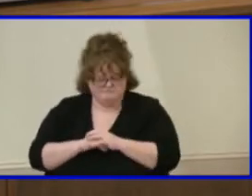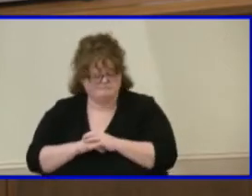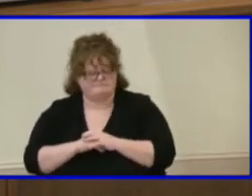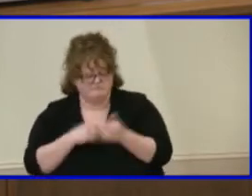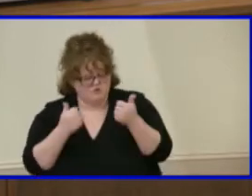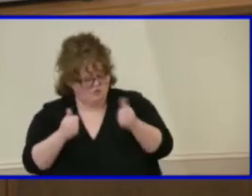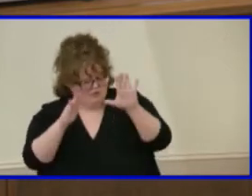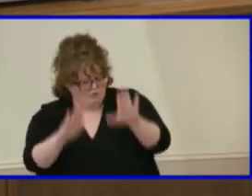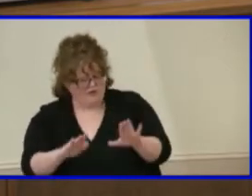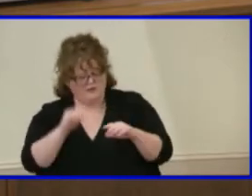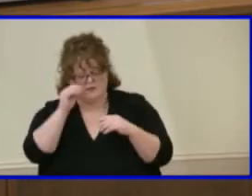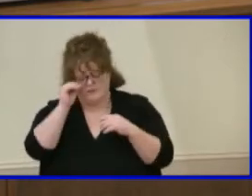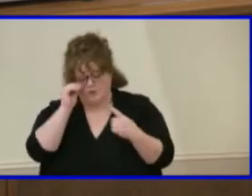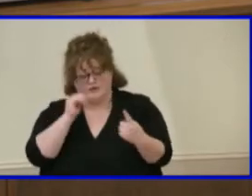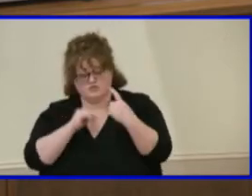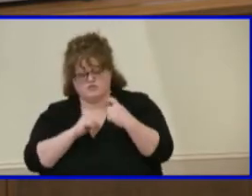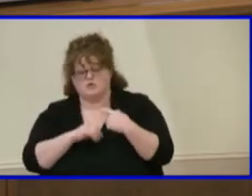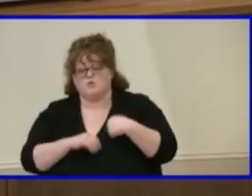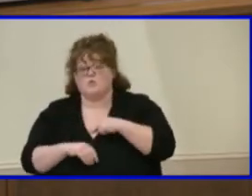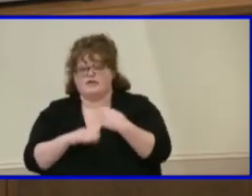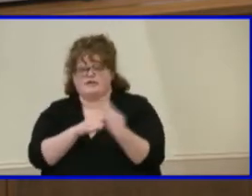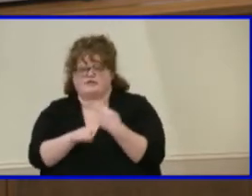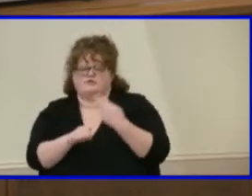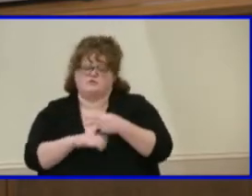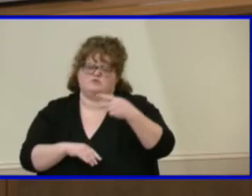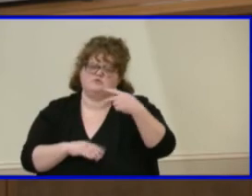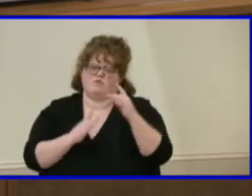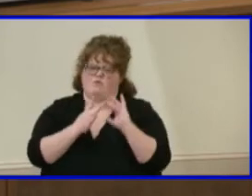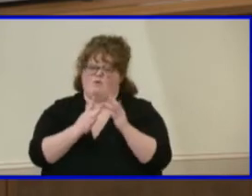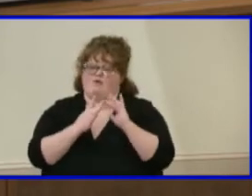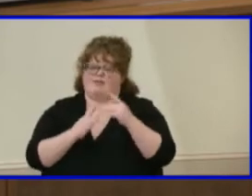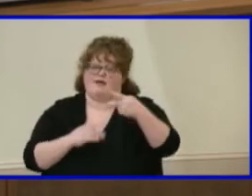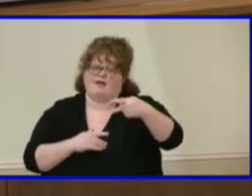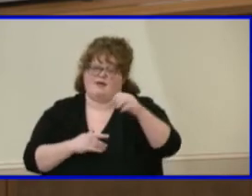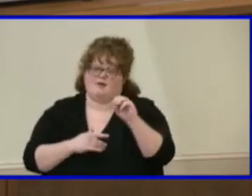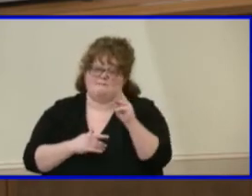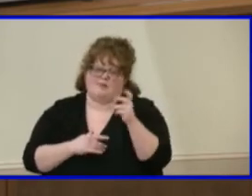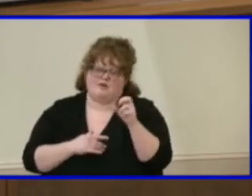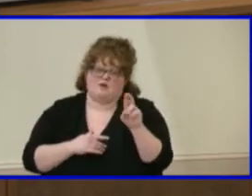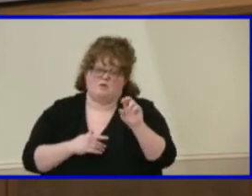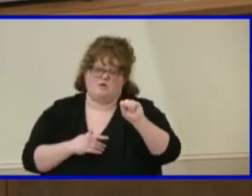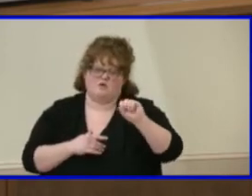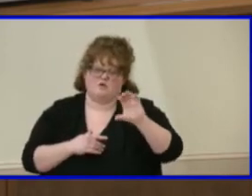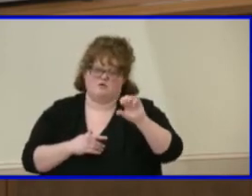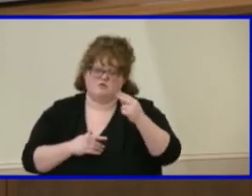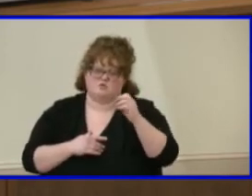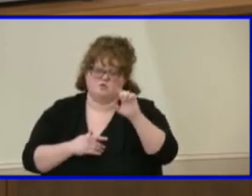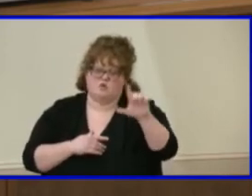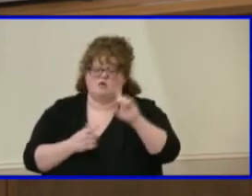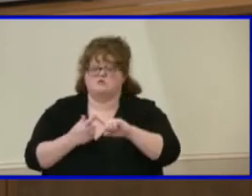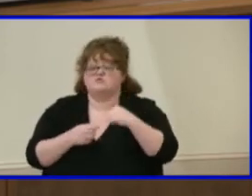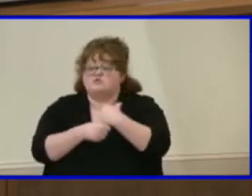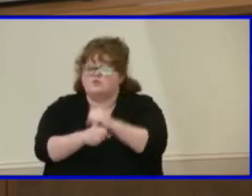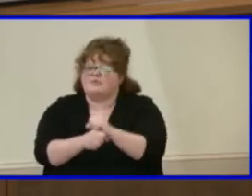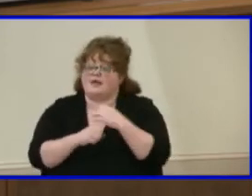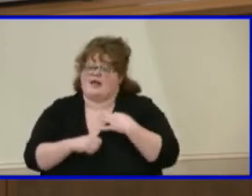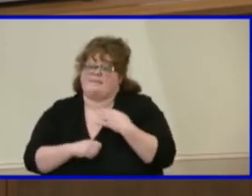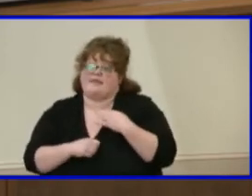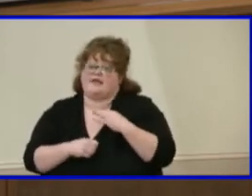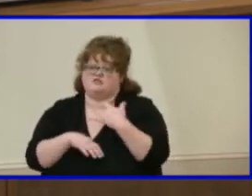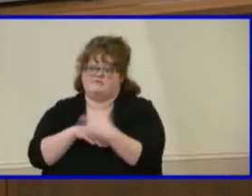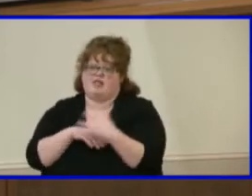online PowerSchool portal in order to make those online applications available to our Henrico families.